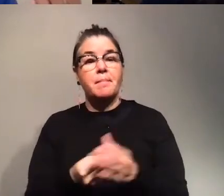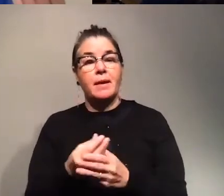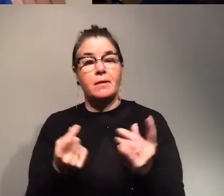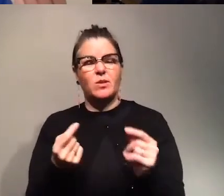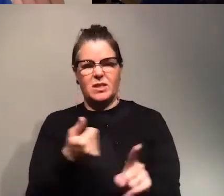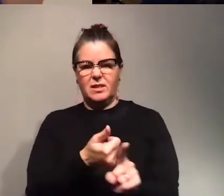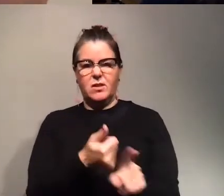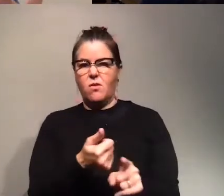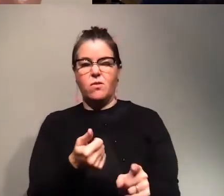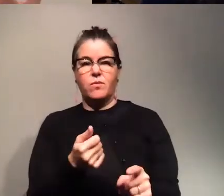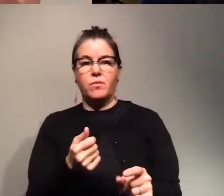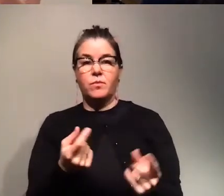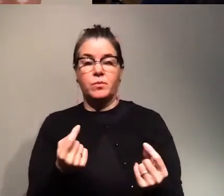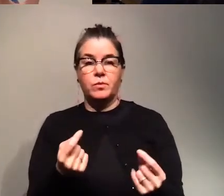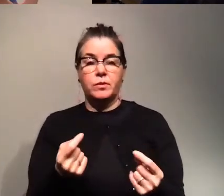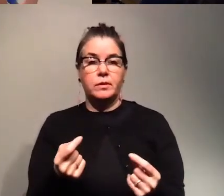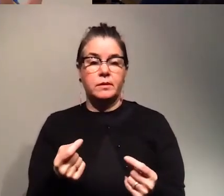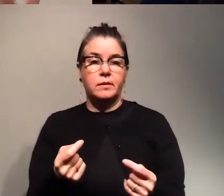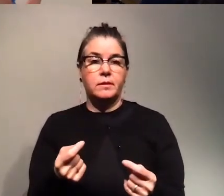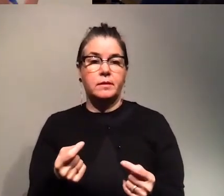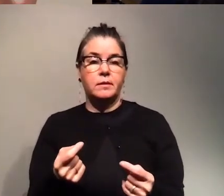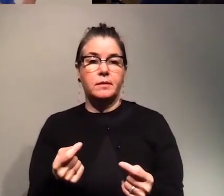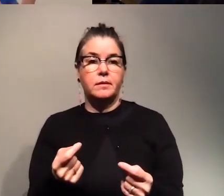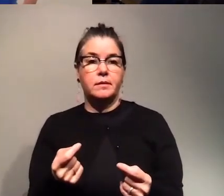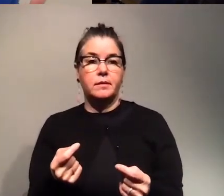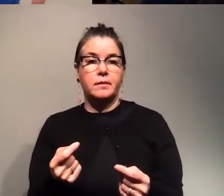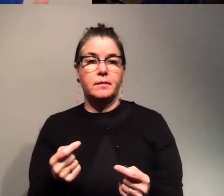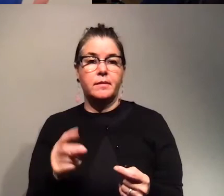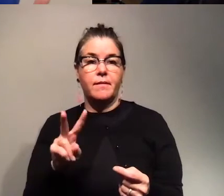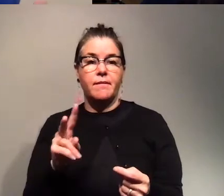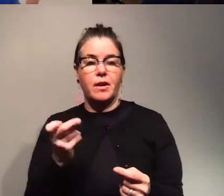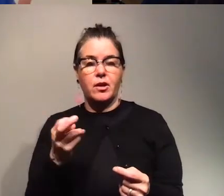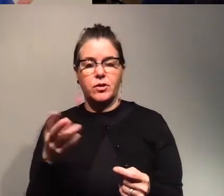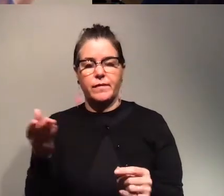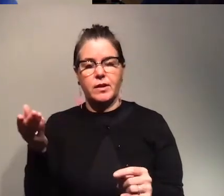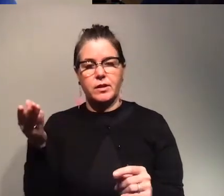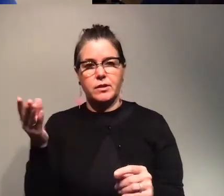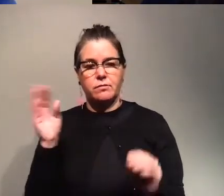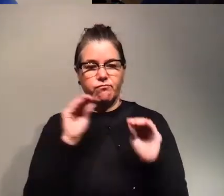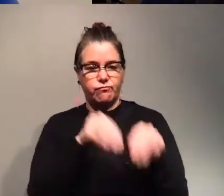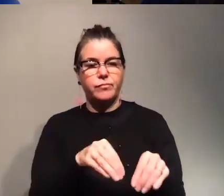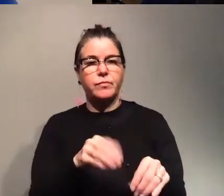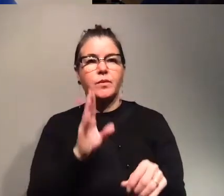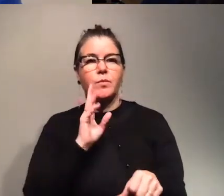itself is going to take this vector that we introduce and is going to use it as a reference to go and